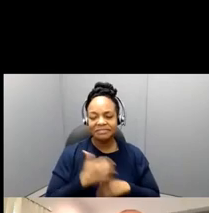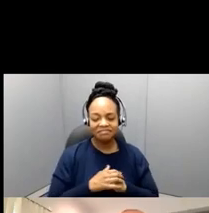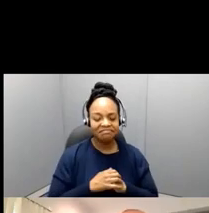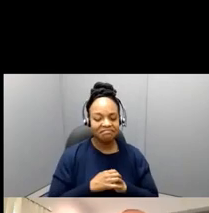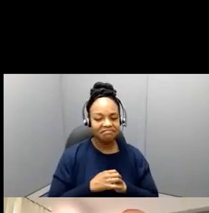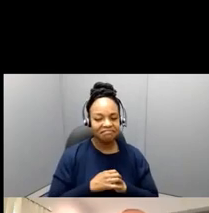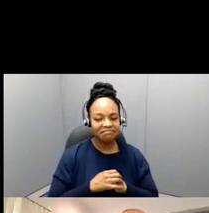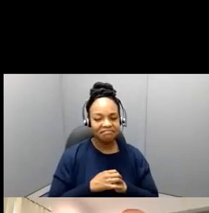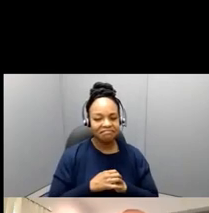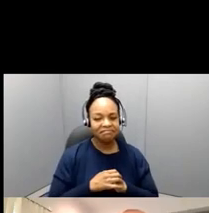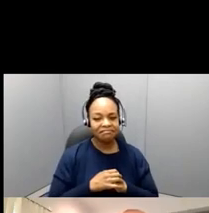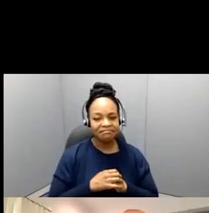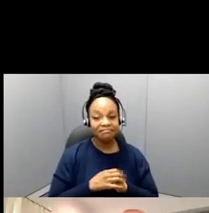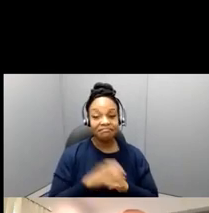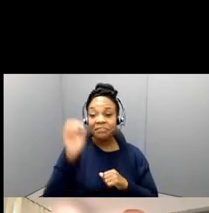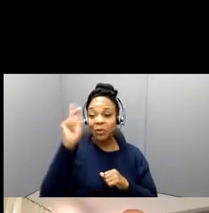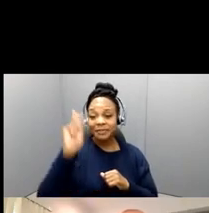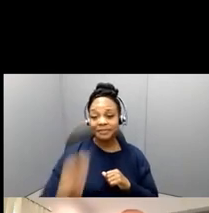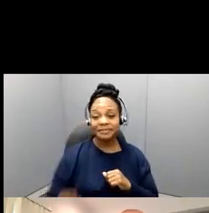All right.